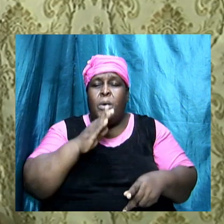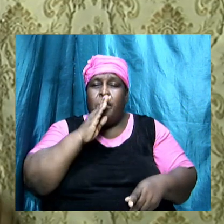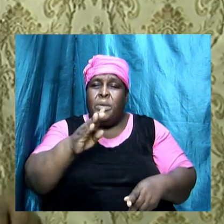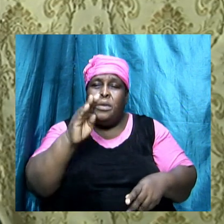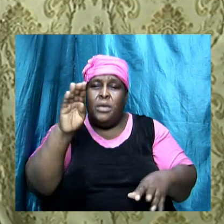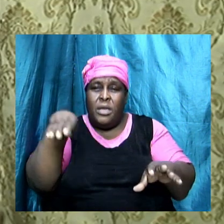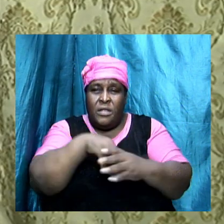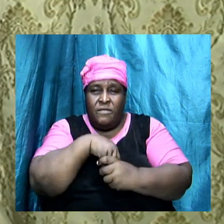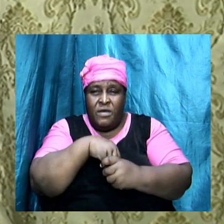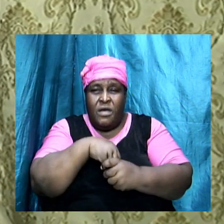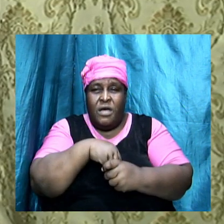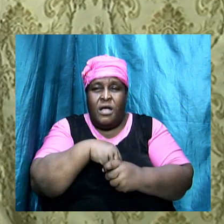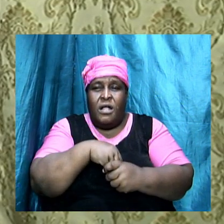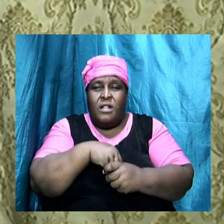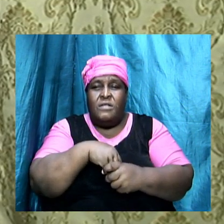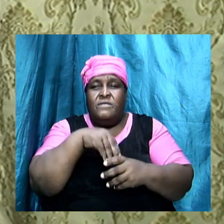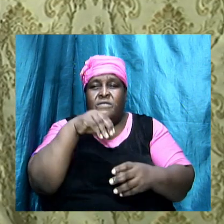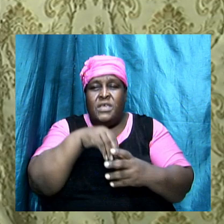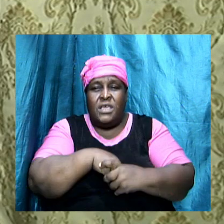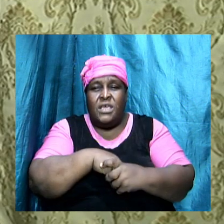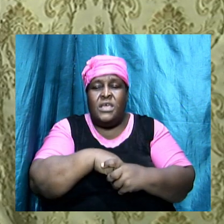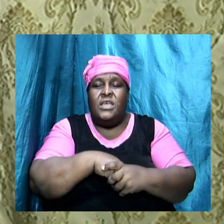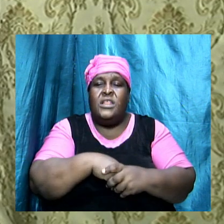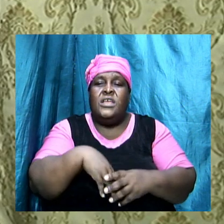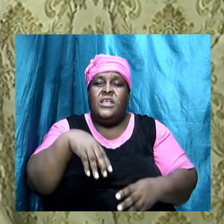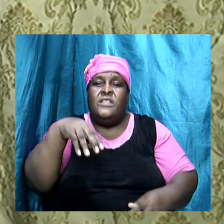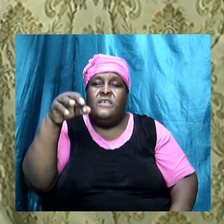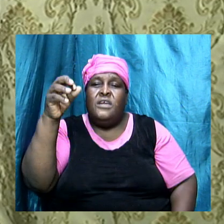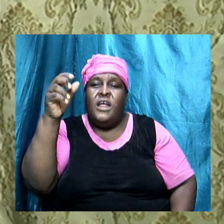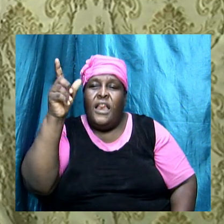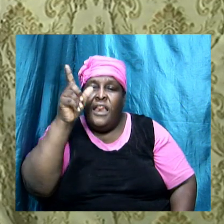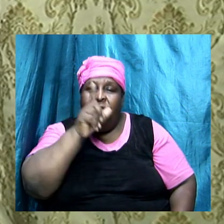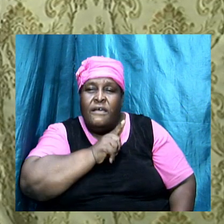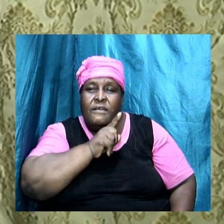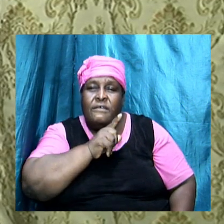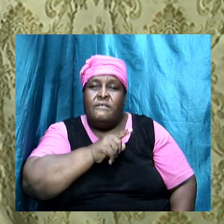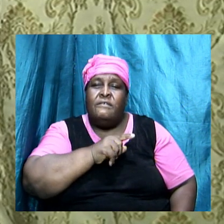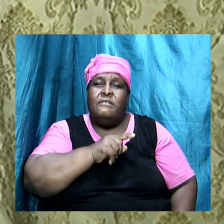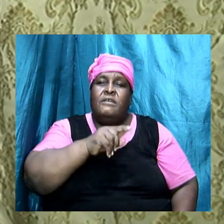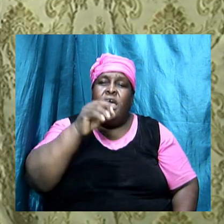involved in things that they should not be involved in. Amen.